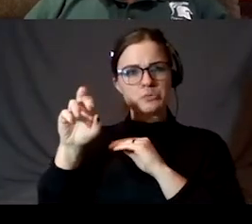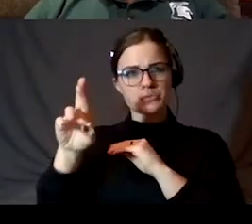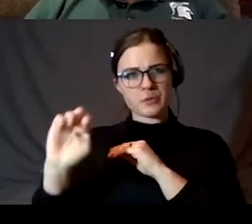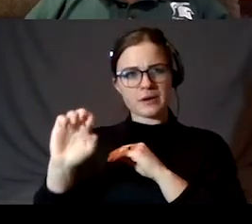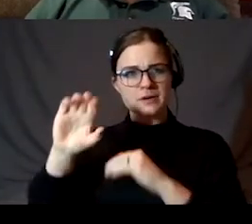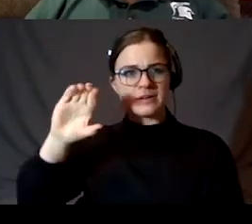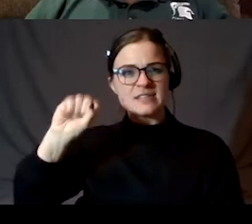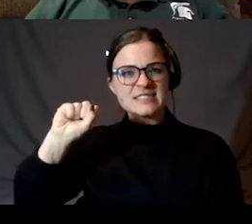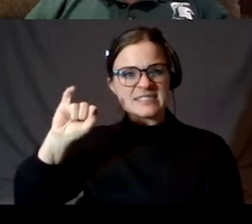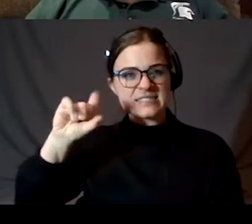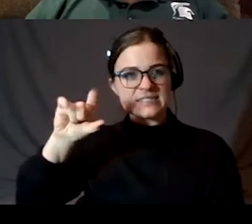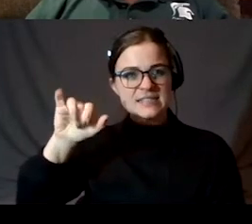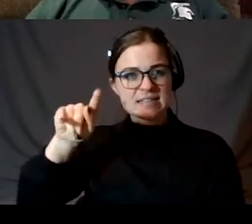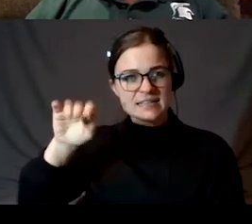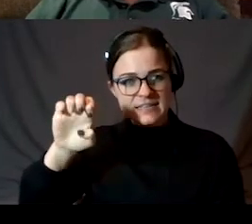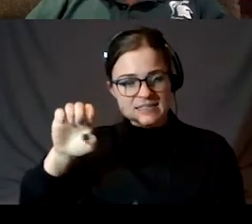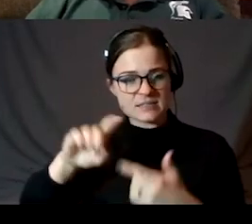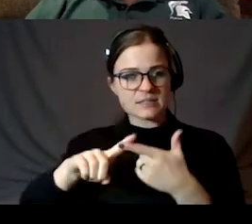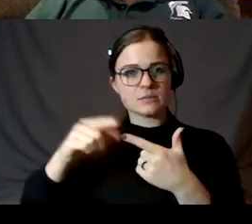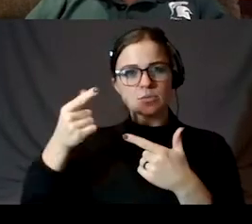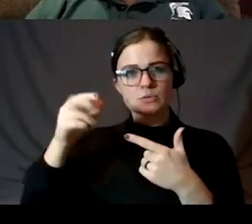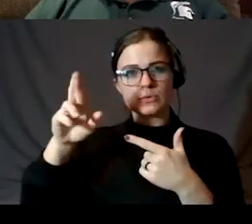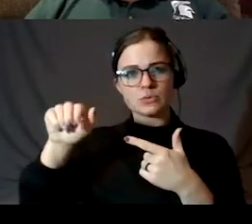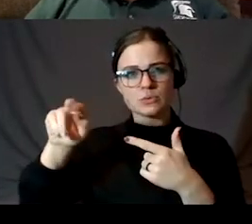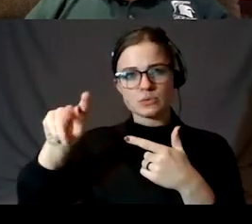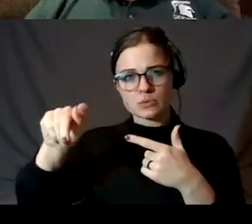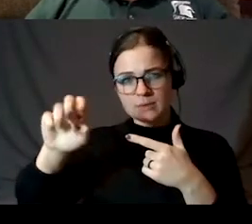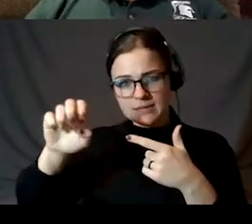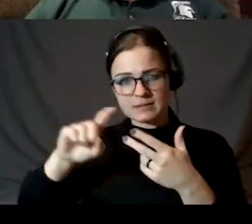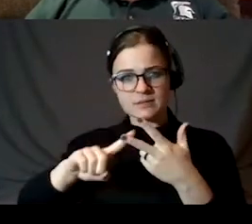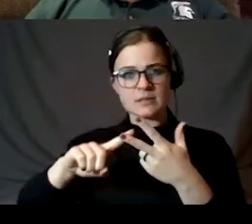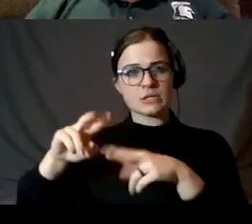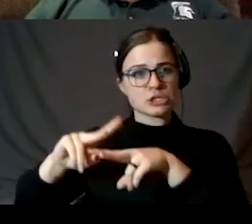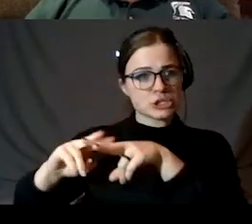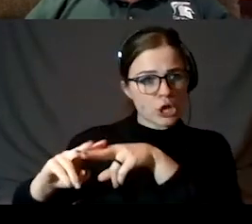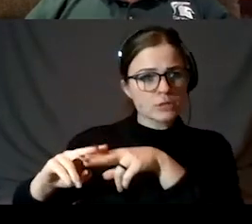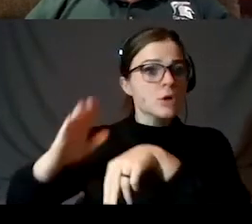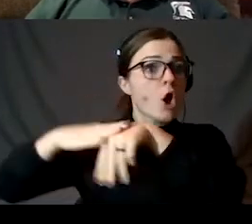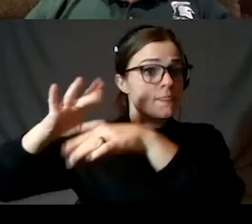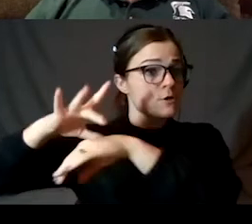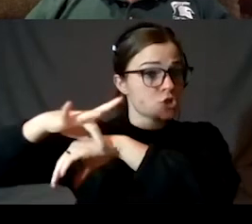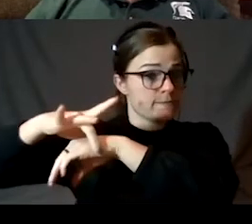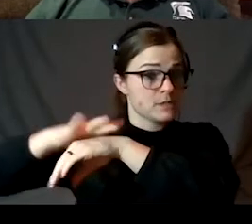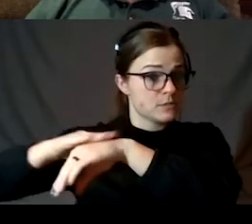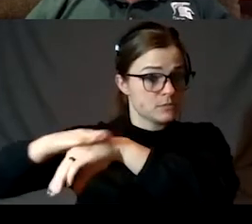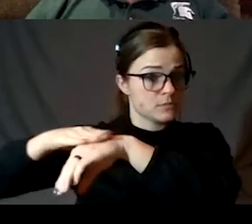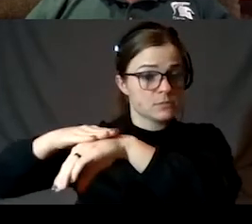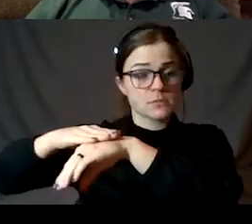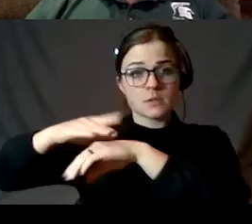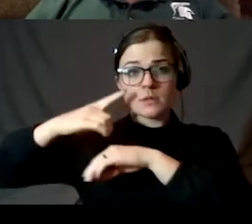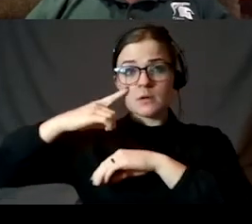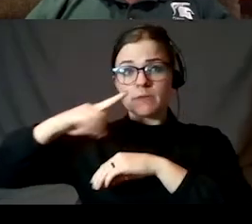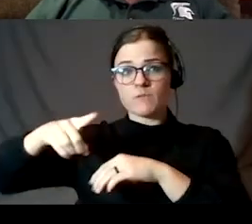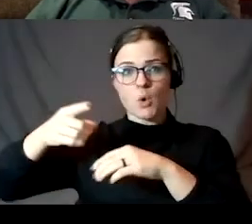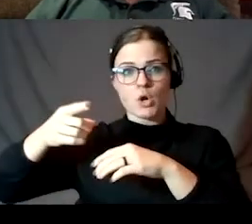silicates and granites and basalts, at least on the surface. And there has to be a, in order to account for the